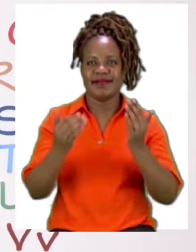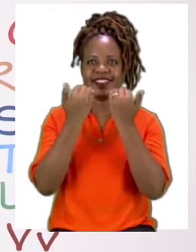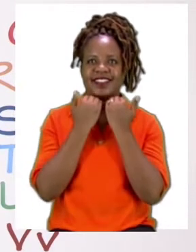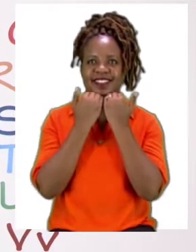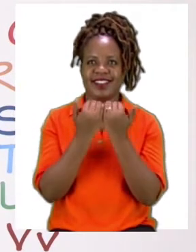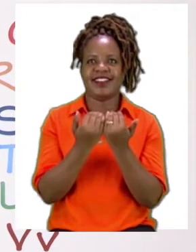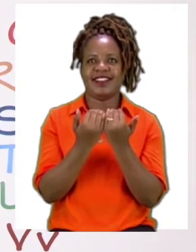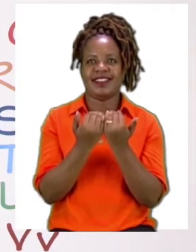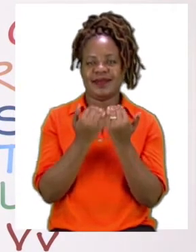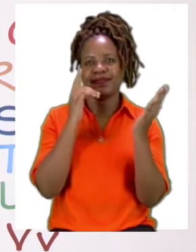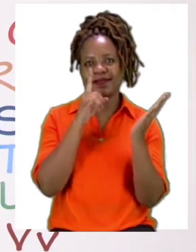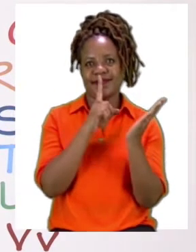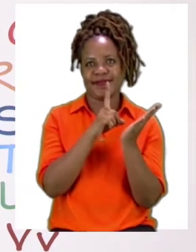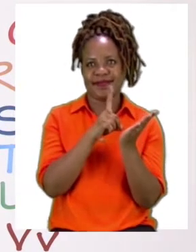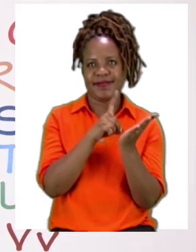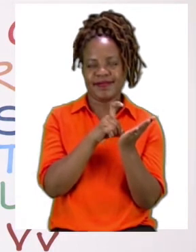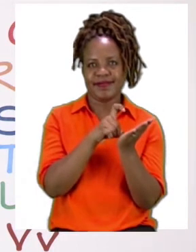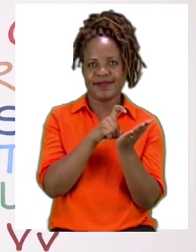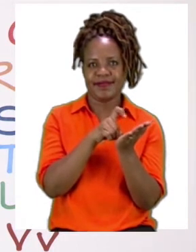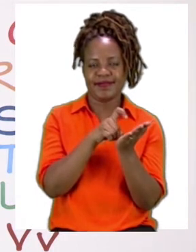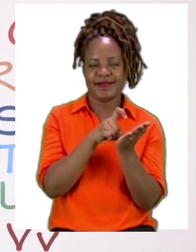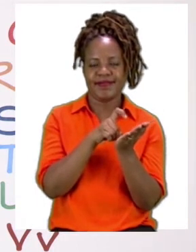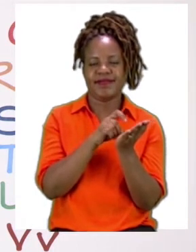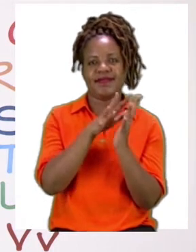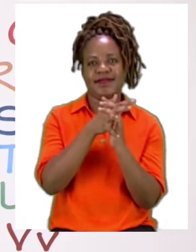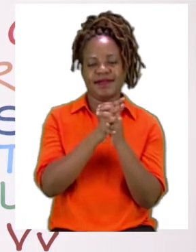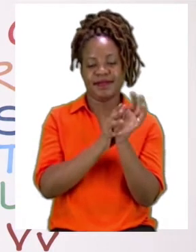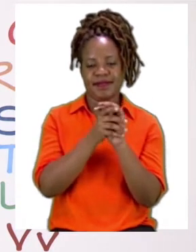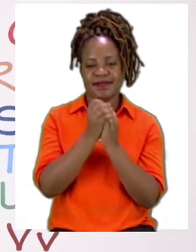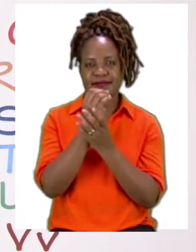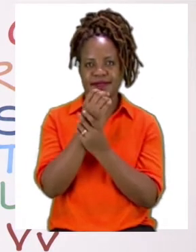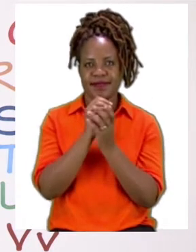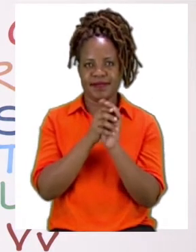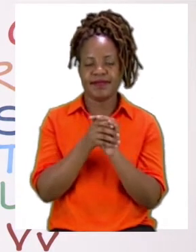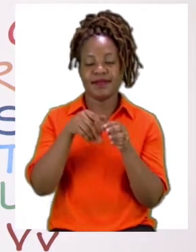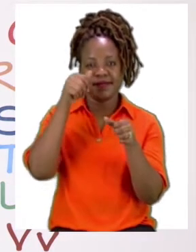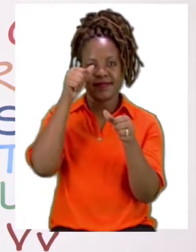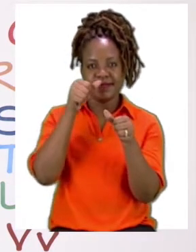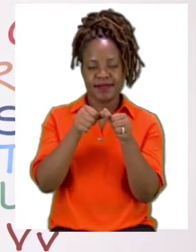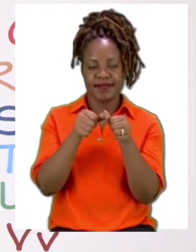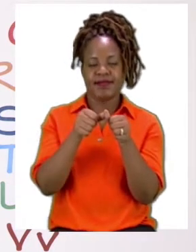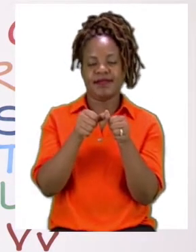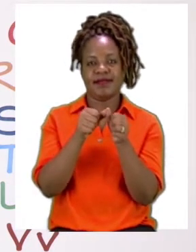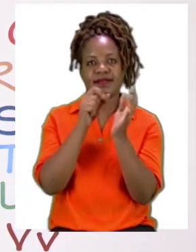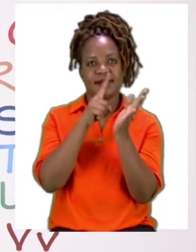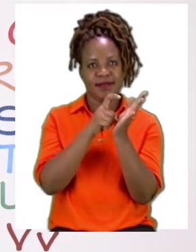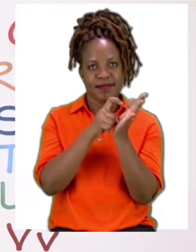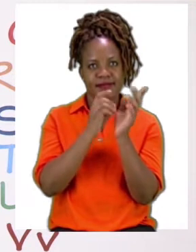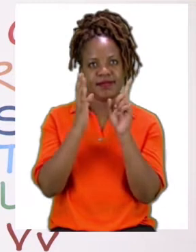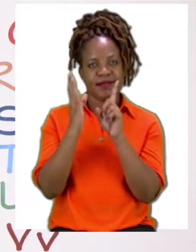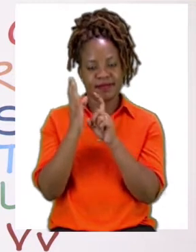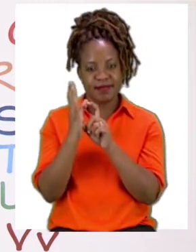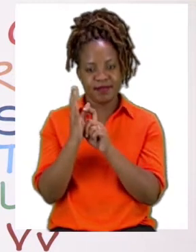for us to sanitize. Remember when you're sanitizing you can also teach other people how